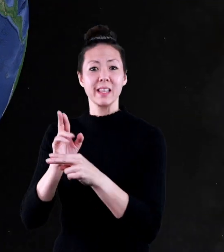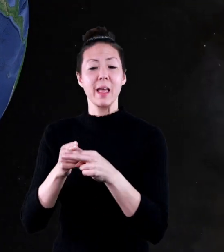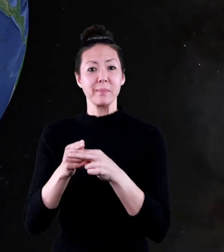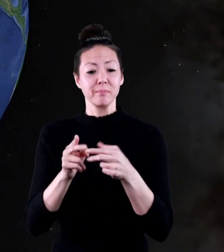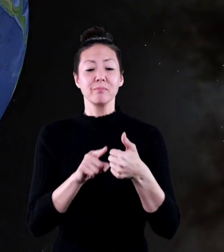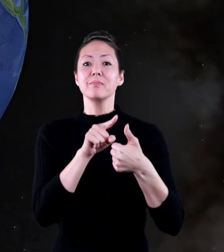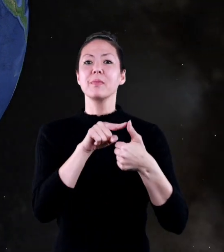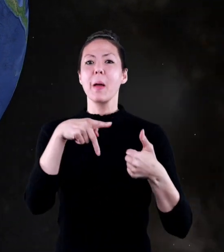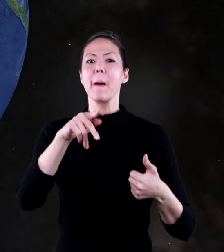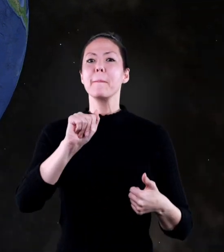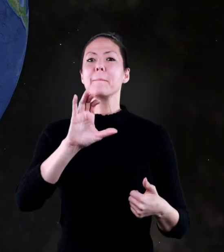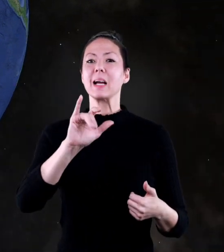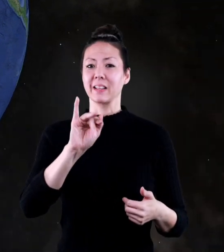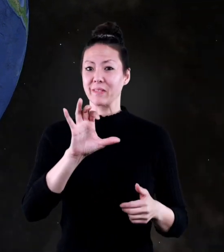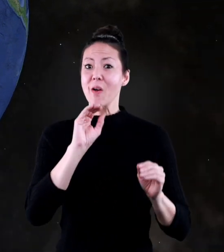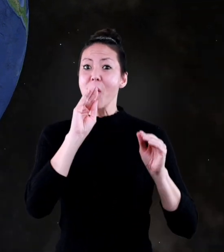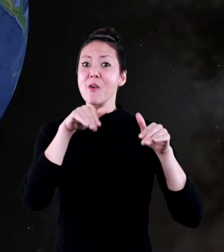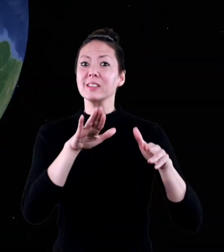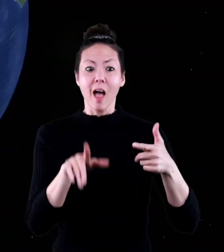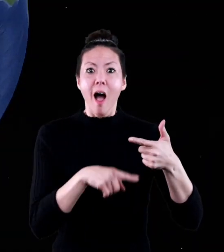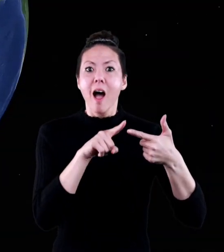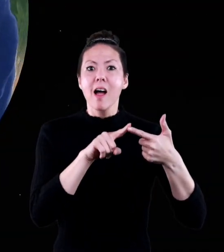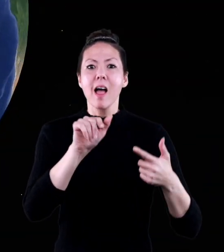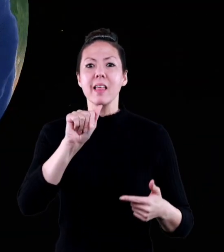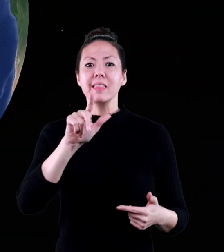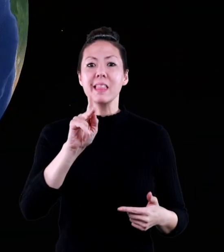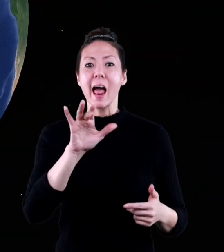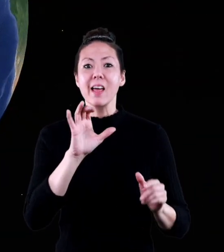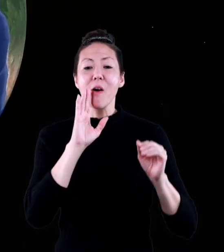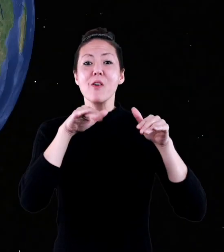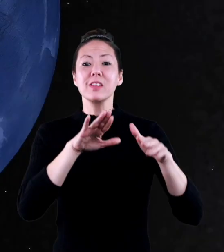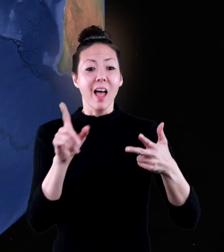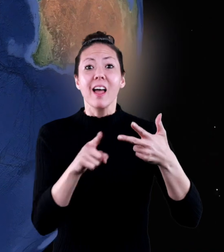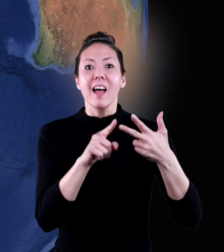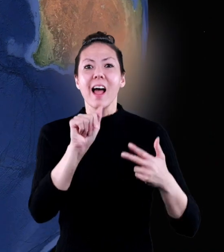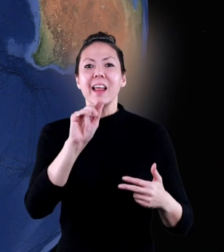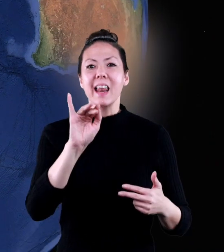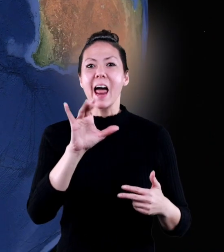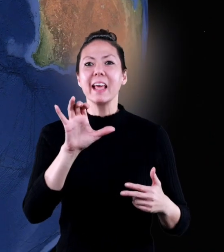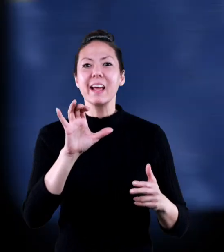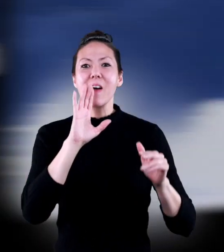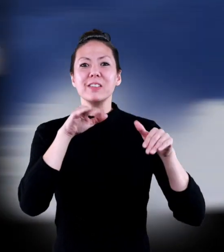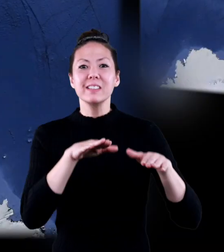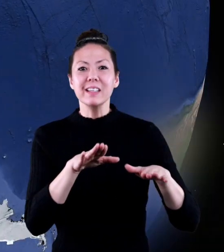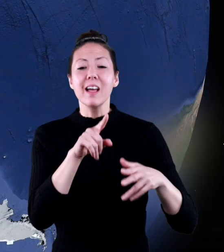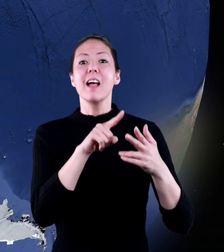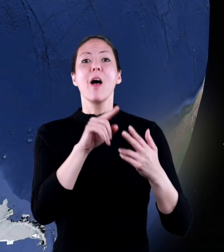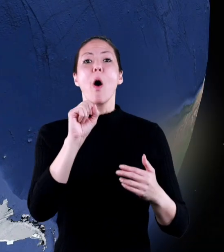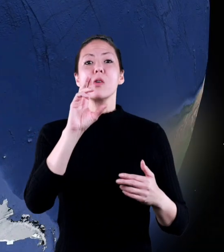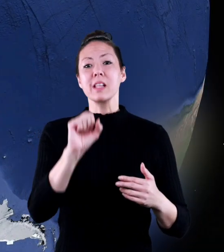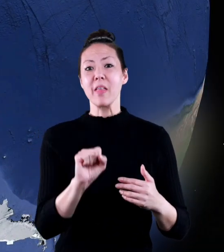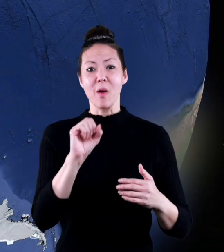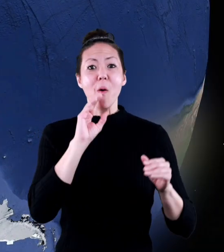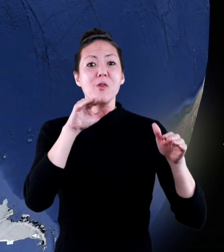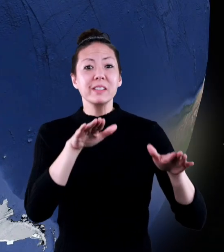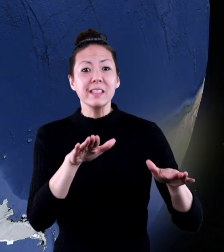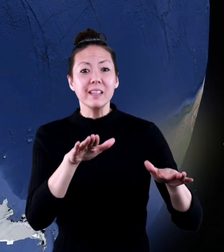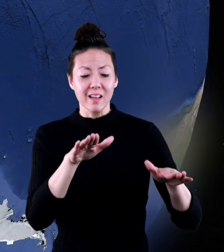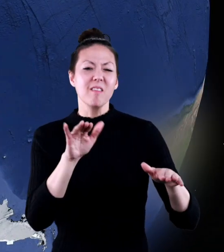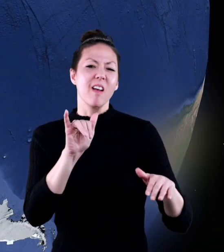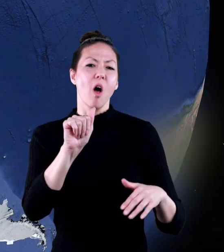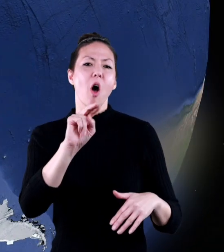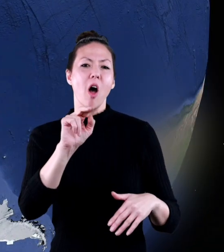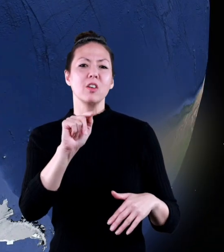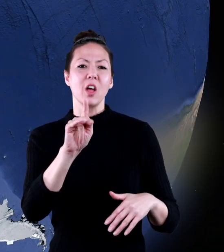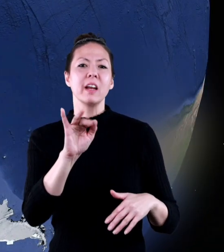They are the Pacific Ocean, the Atlantic Ocean, the Indian Ocean, the Southern Ocean,